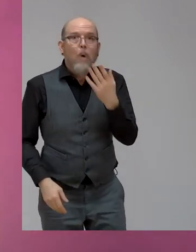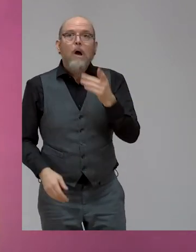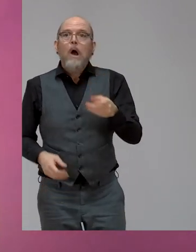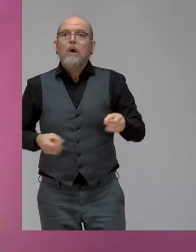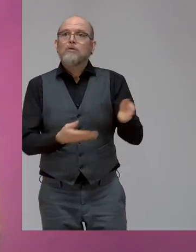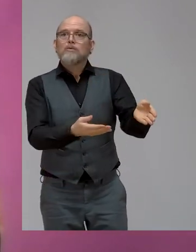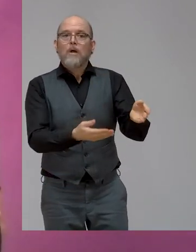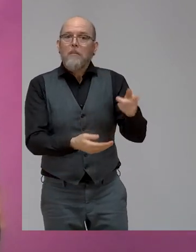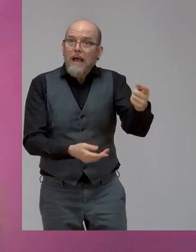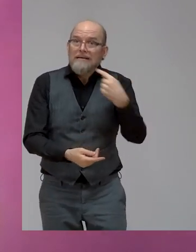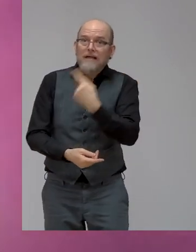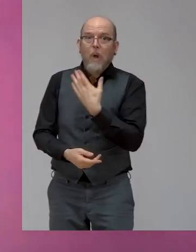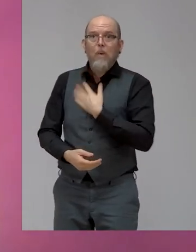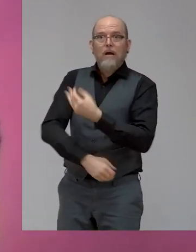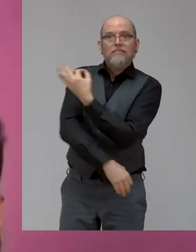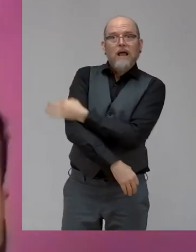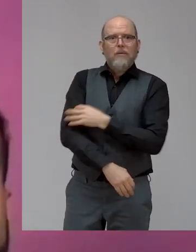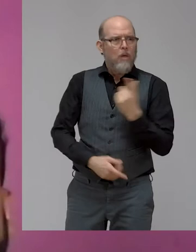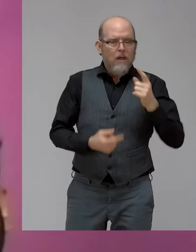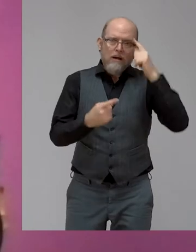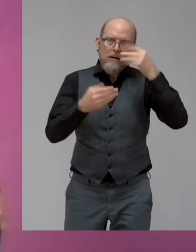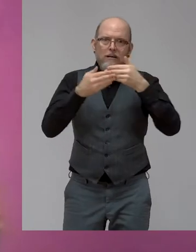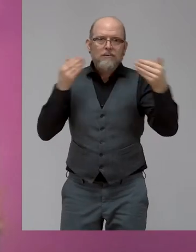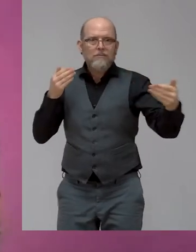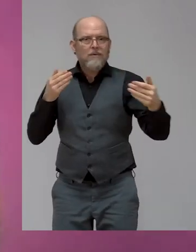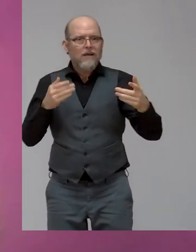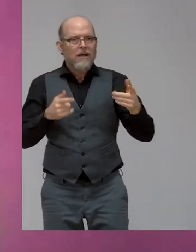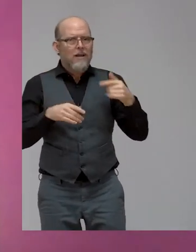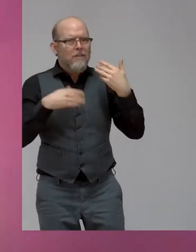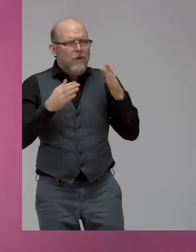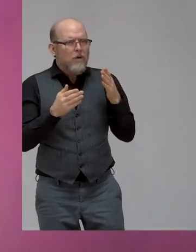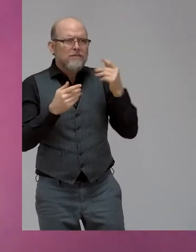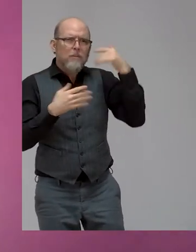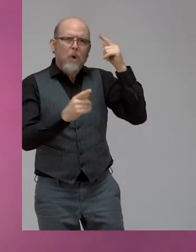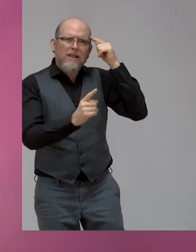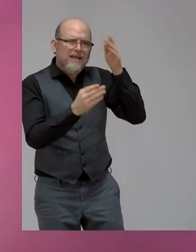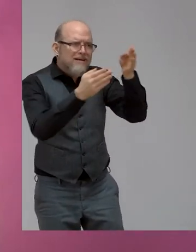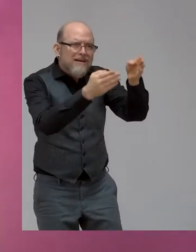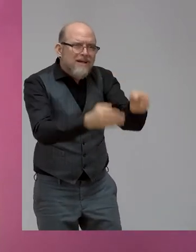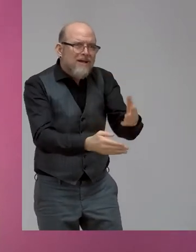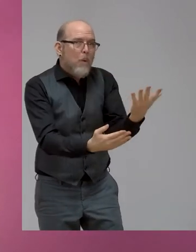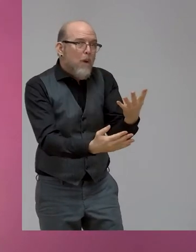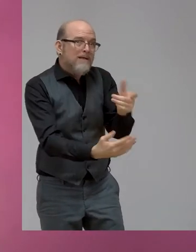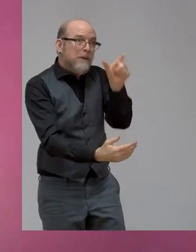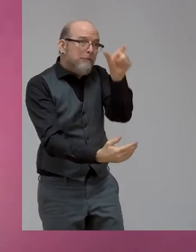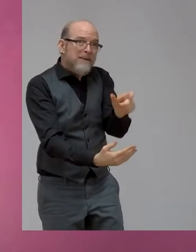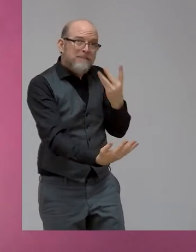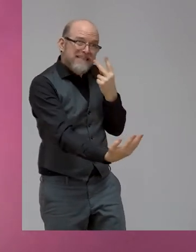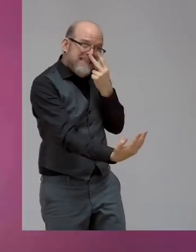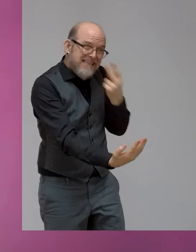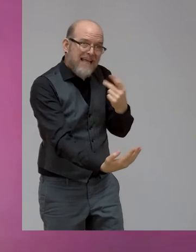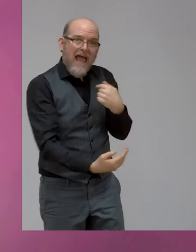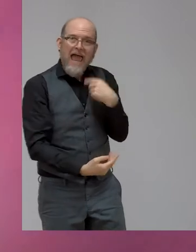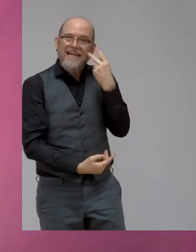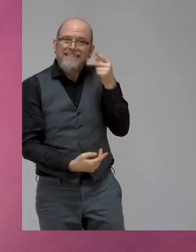So I see you is incredibly powerful personally and professionally, and in terms of